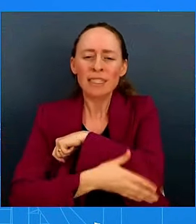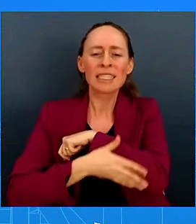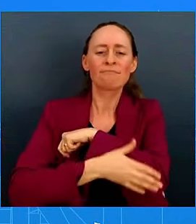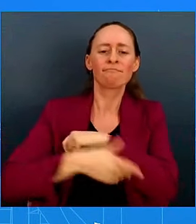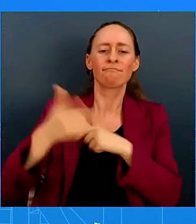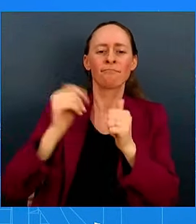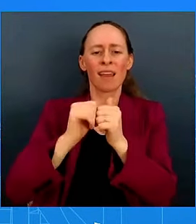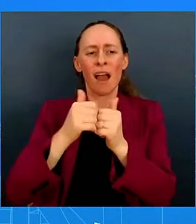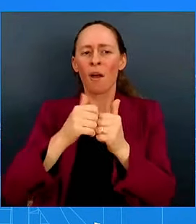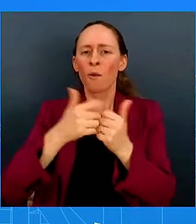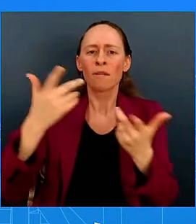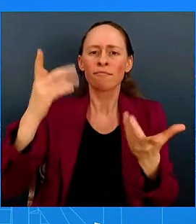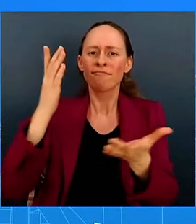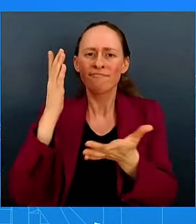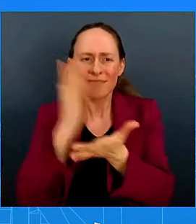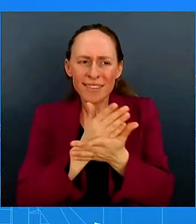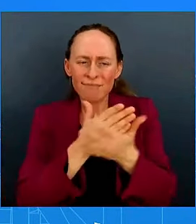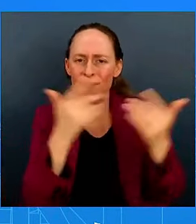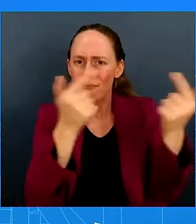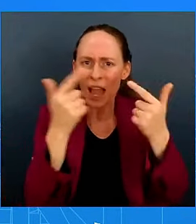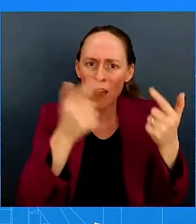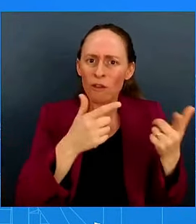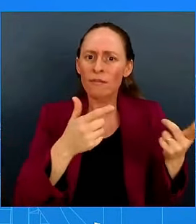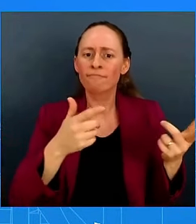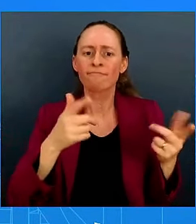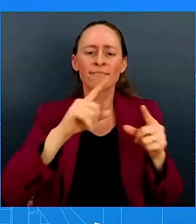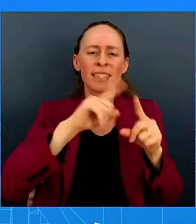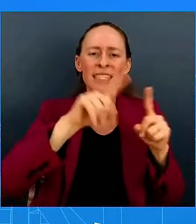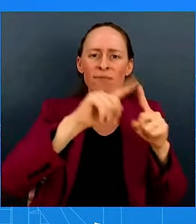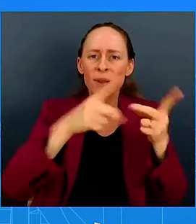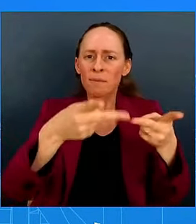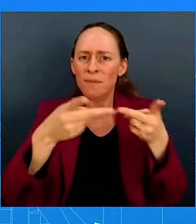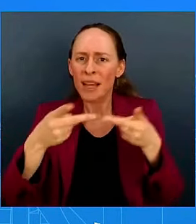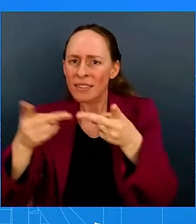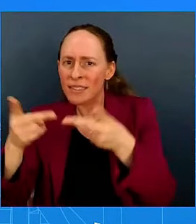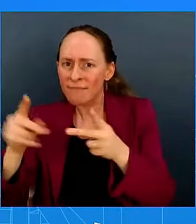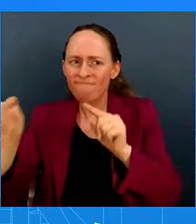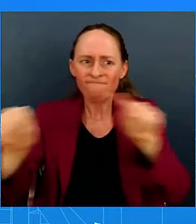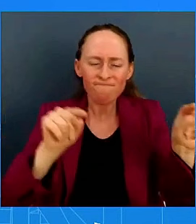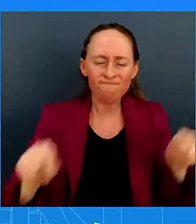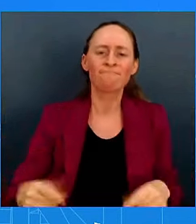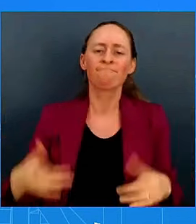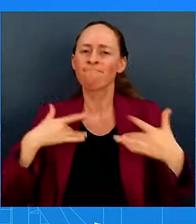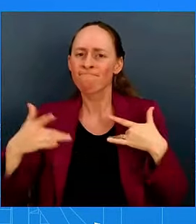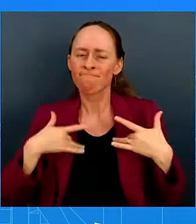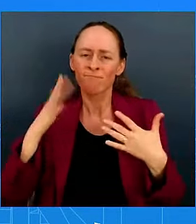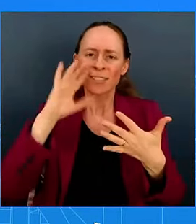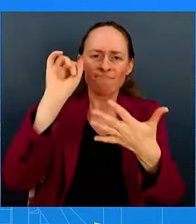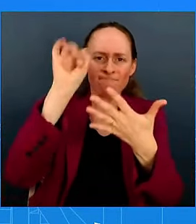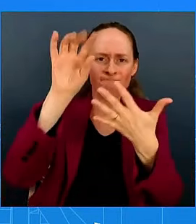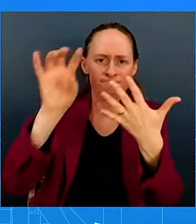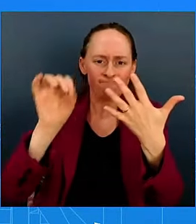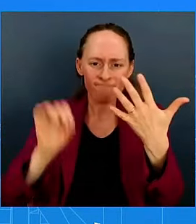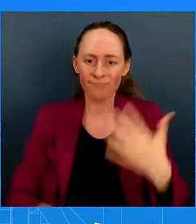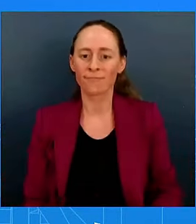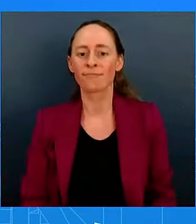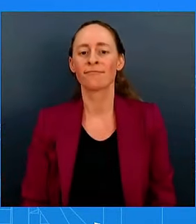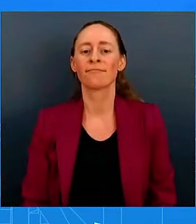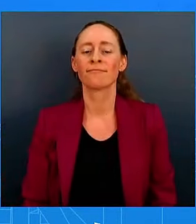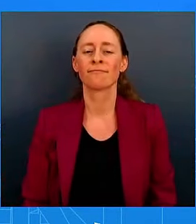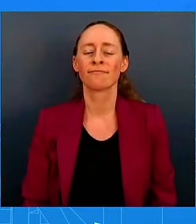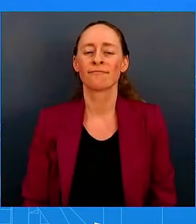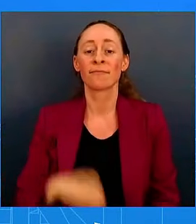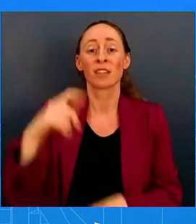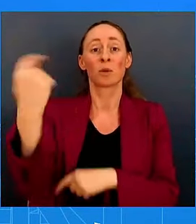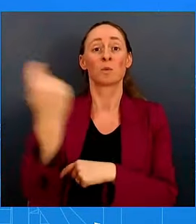and Sudan, among many other critically important issues. Specifically, on Tuesday morning, the President will deliver an address to the UN General